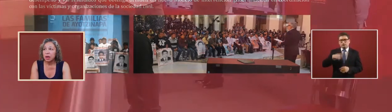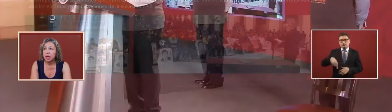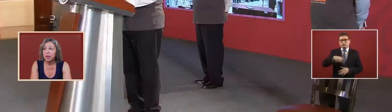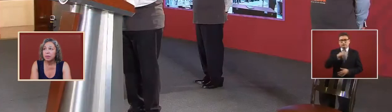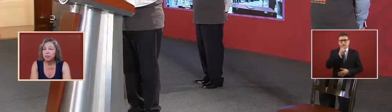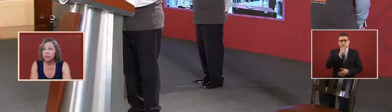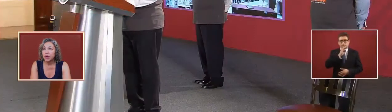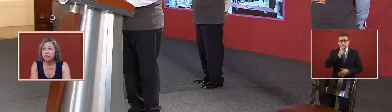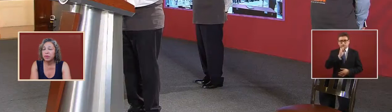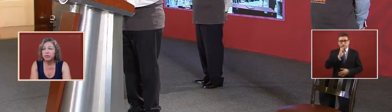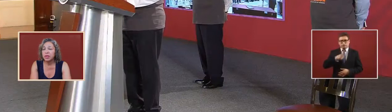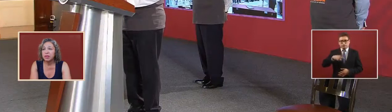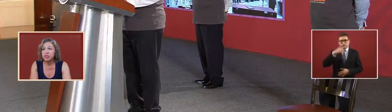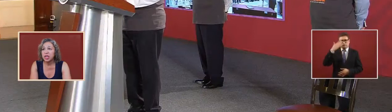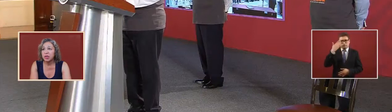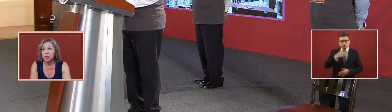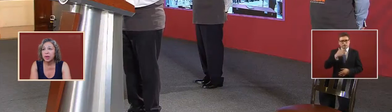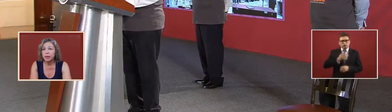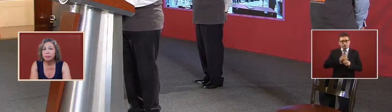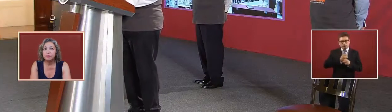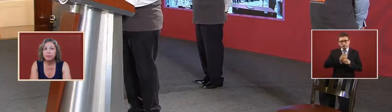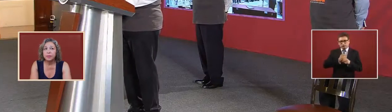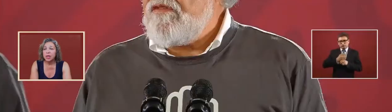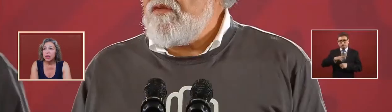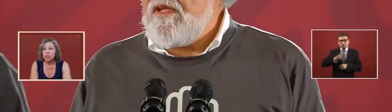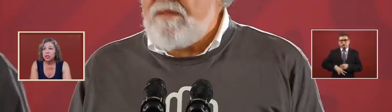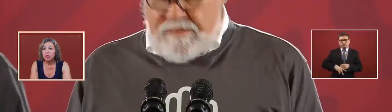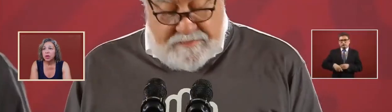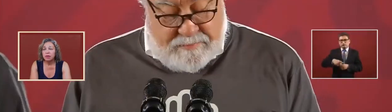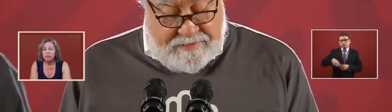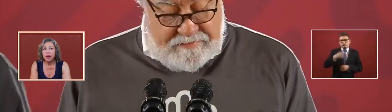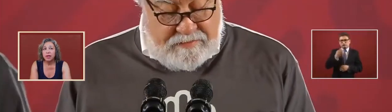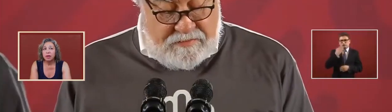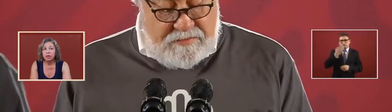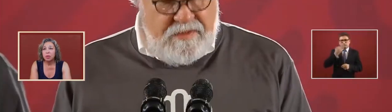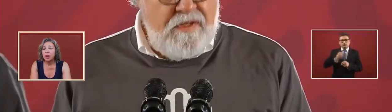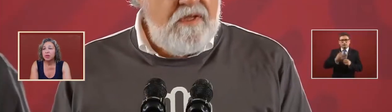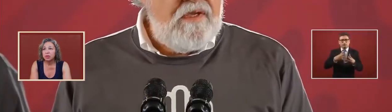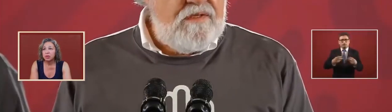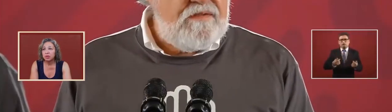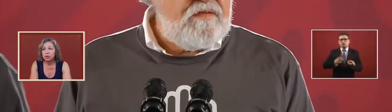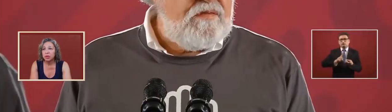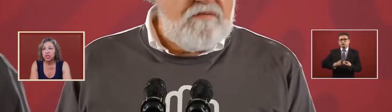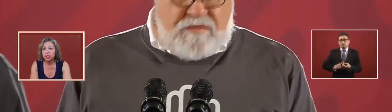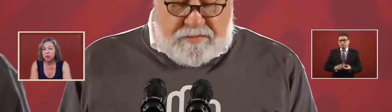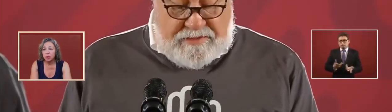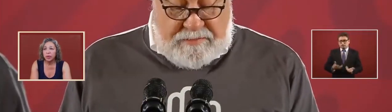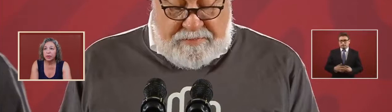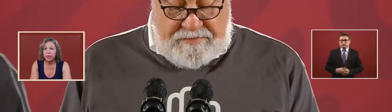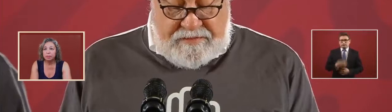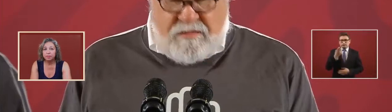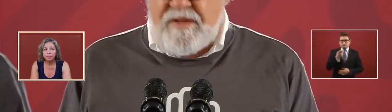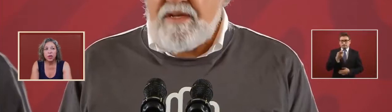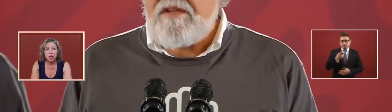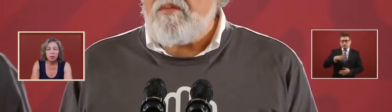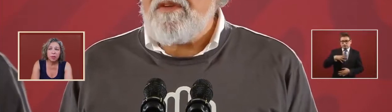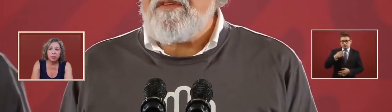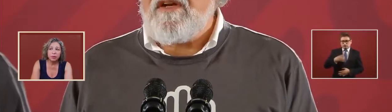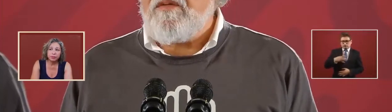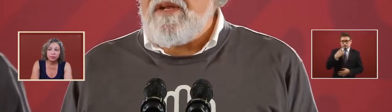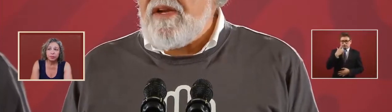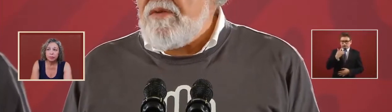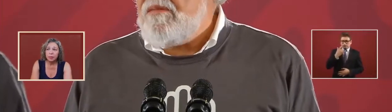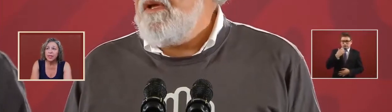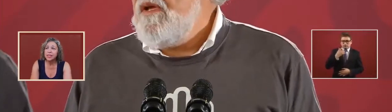um on the 15th of january to try and find out where those children wound up for young